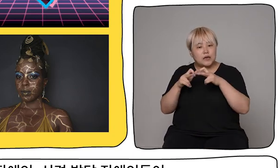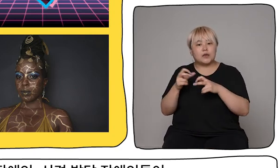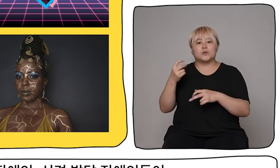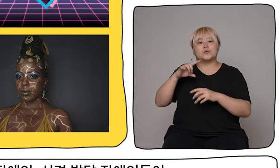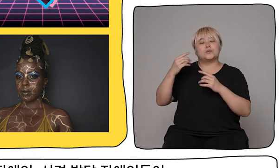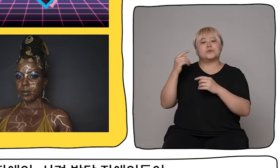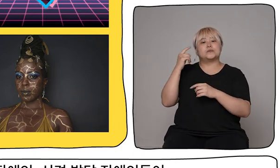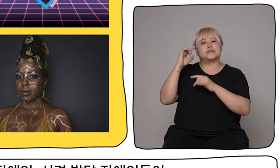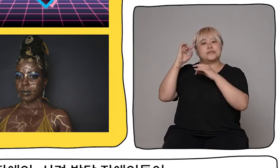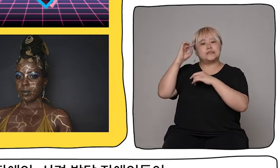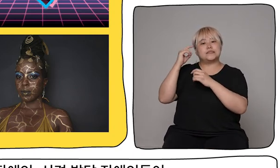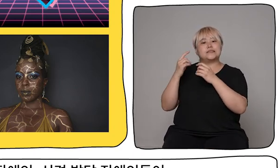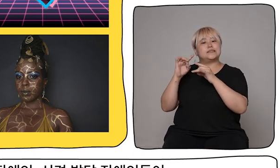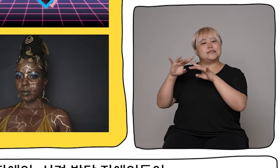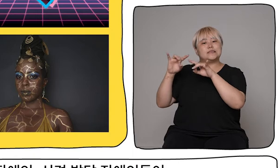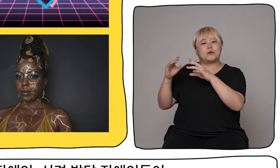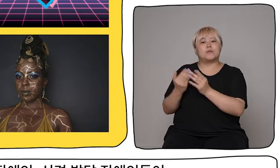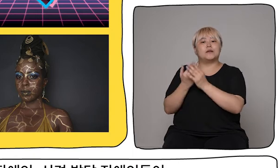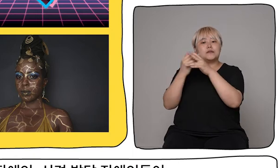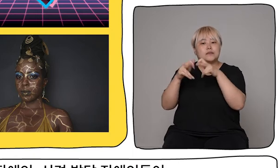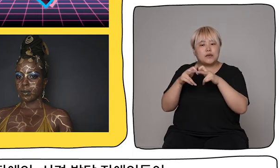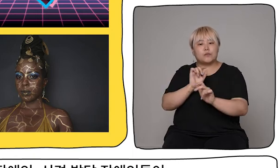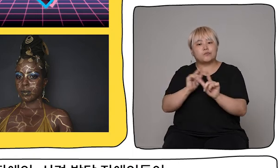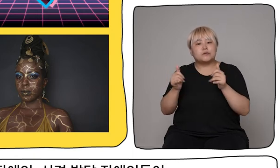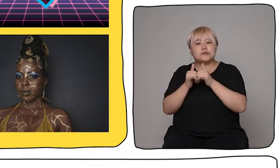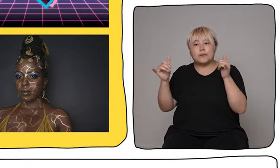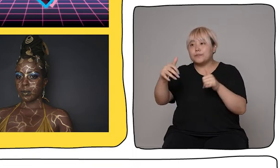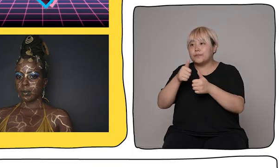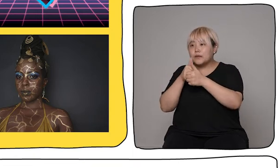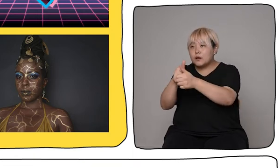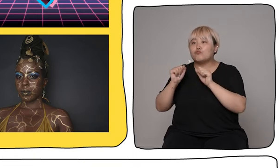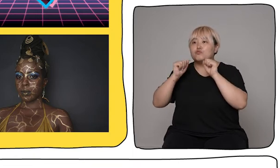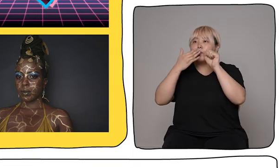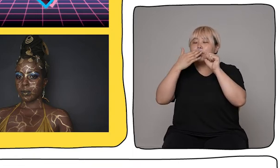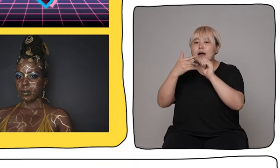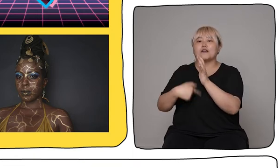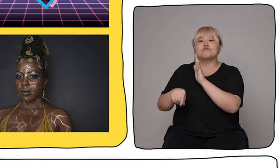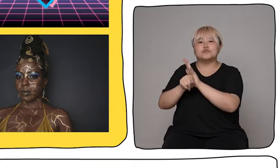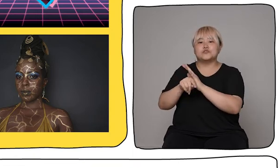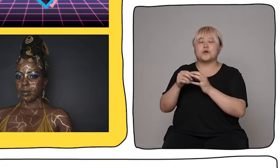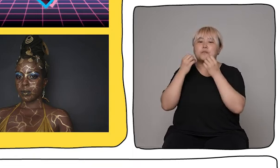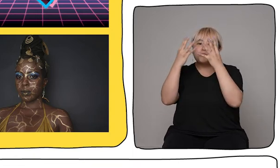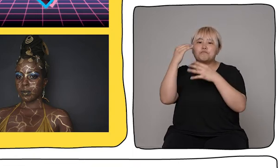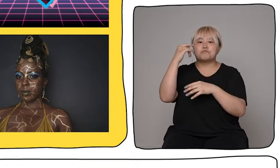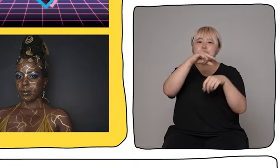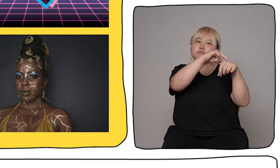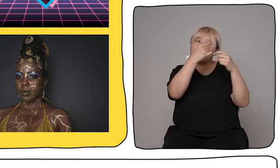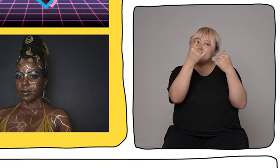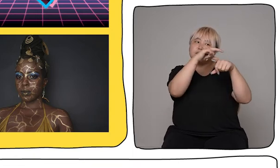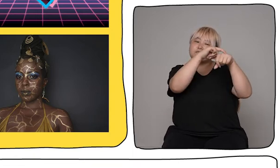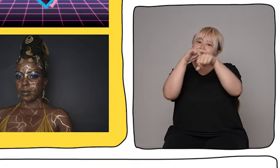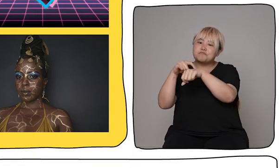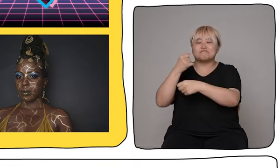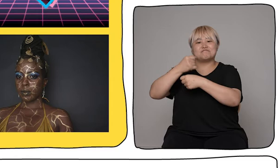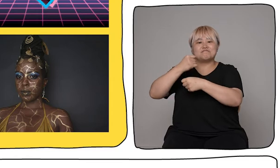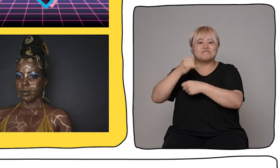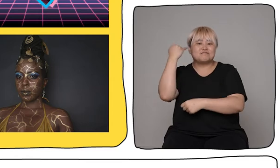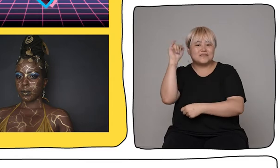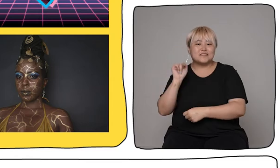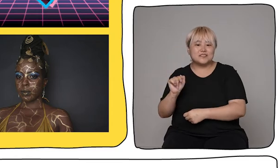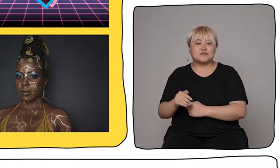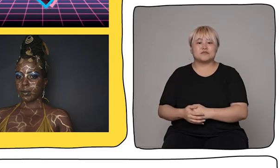following along to the exercises that they could do within their home, given the extent to their